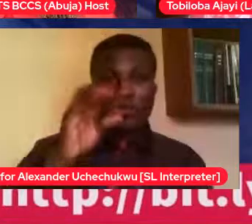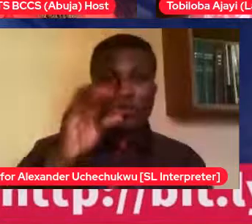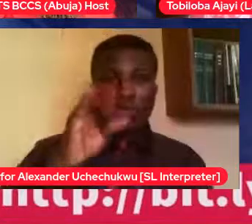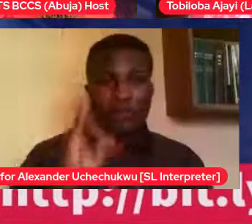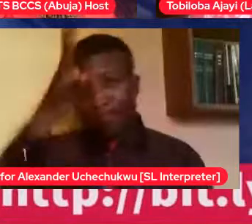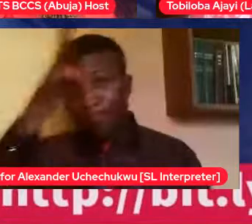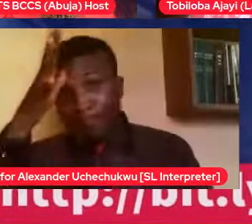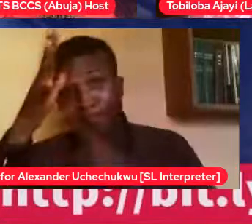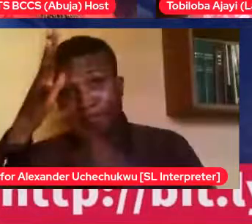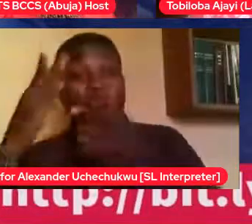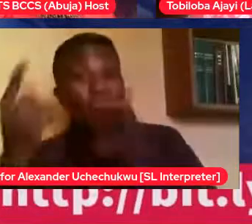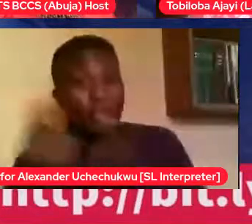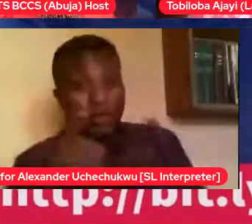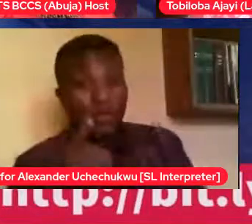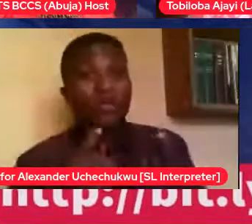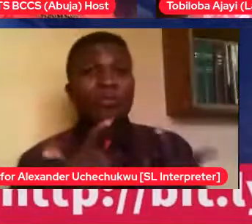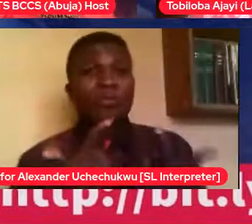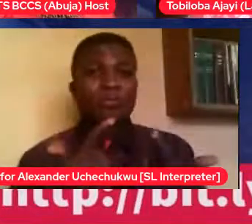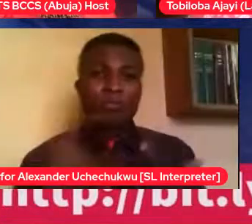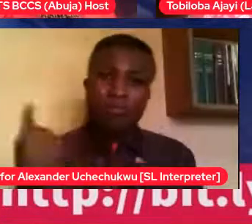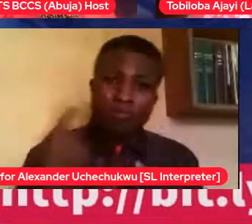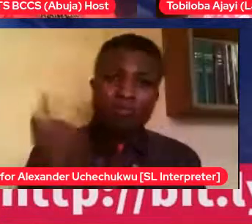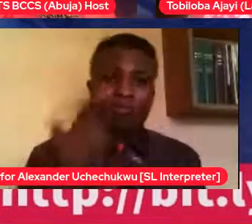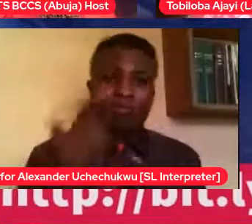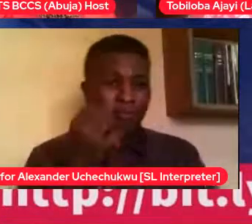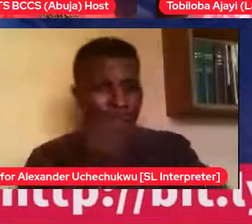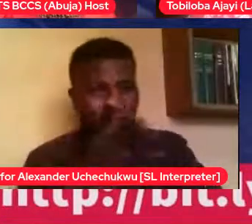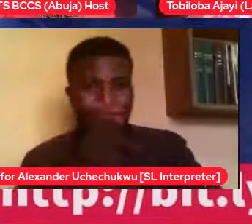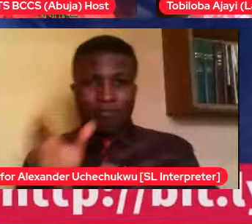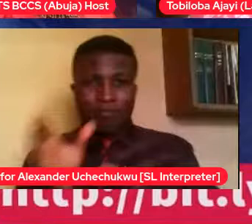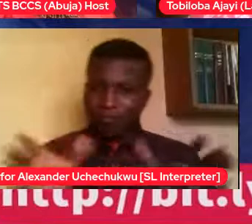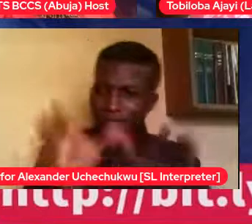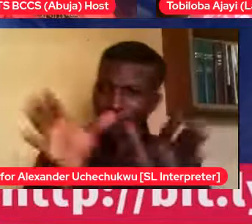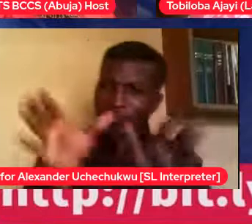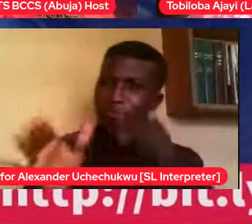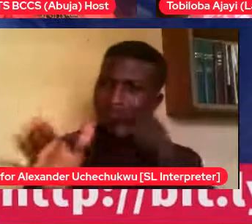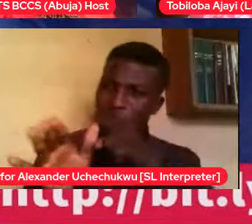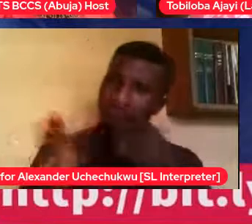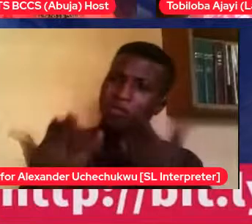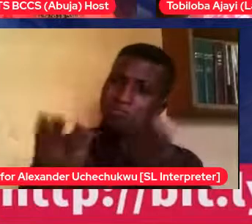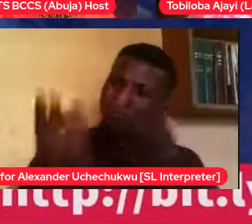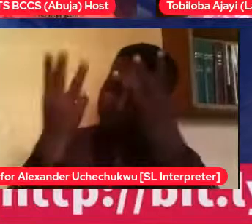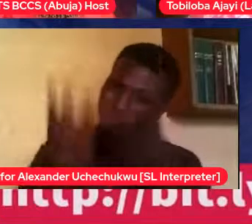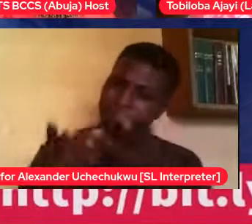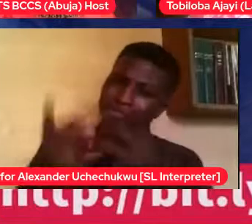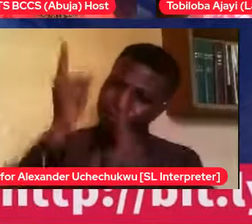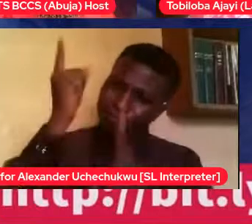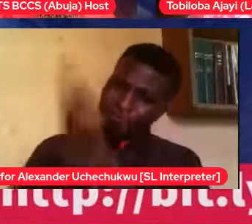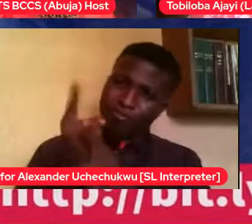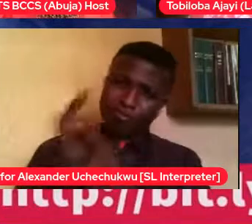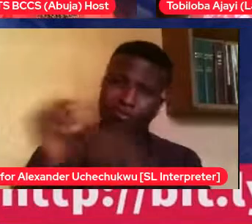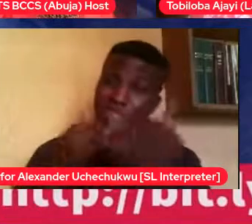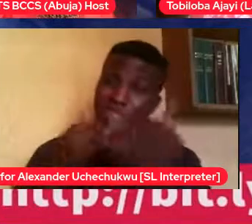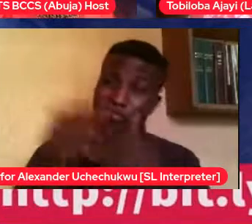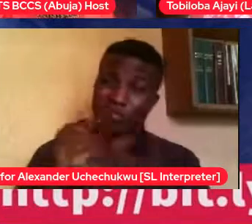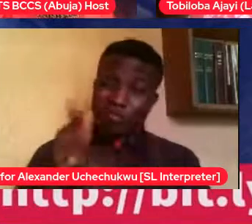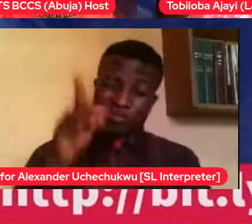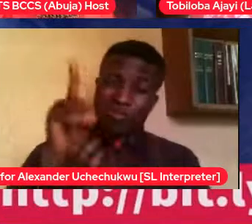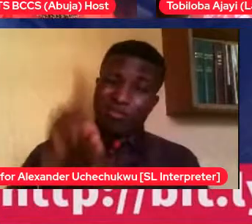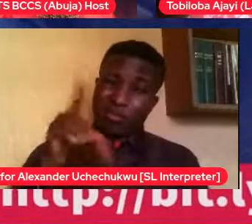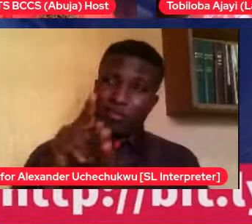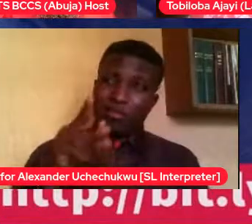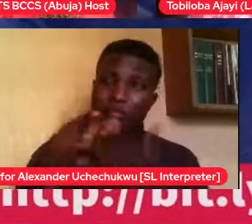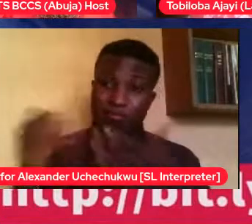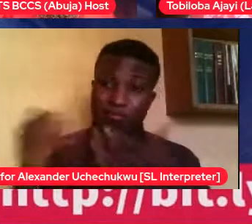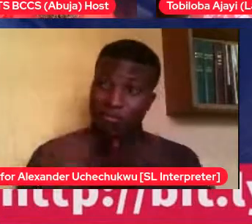what your disabilities or shortcomings are. Even we, normal human beings, we have shortcomings. If you have a nasty character, it's the